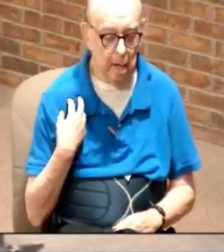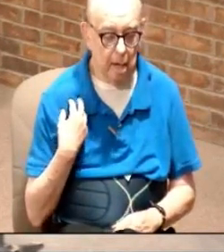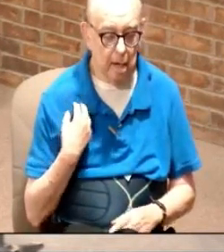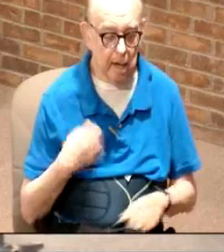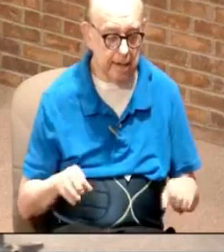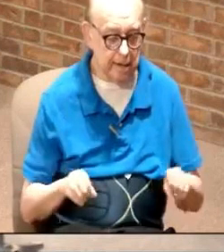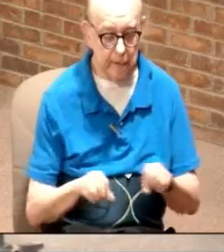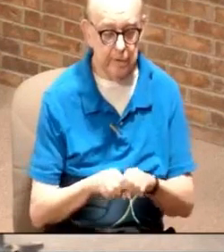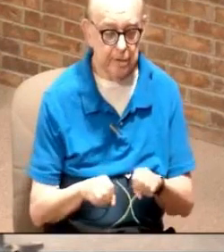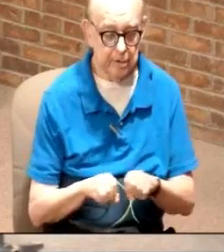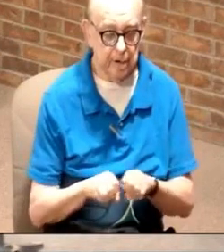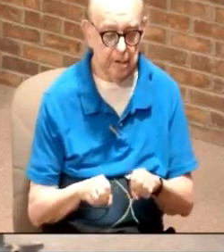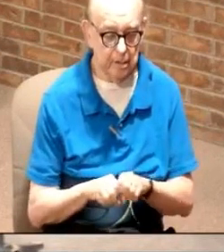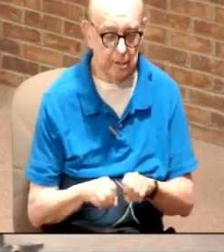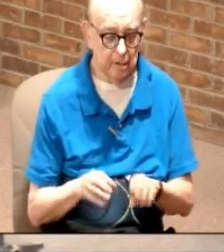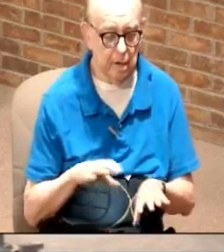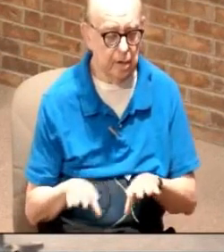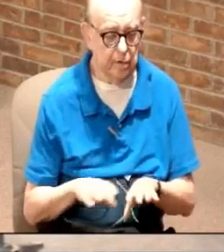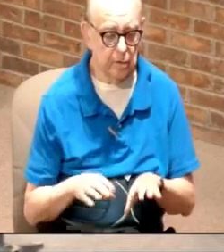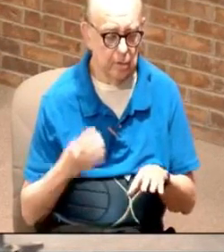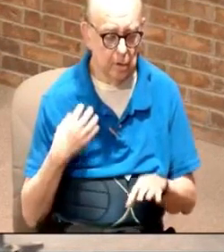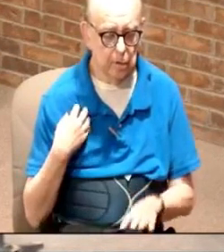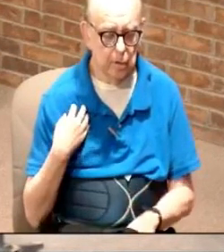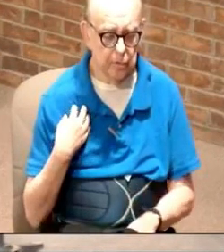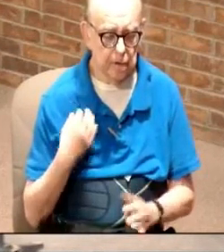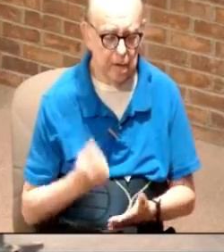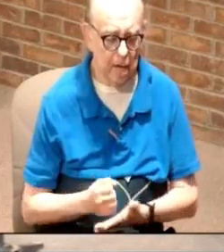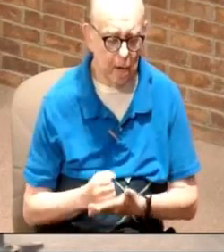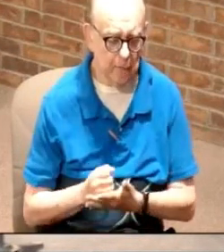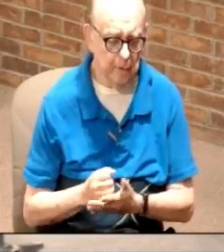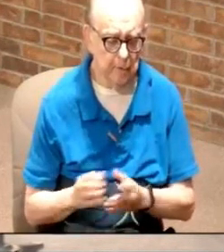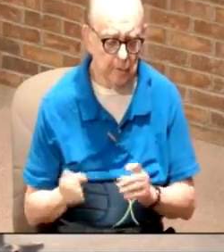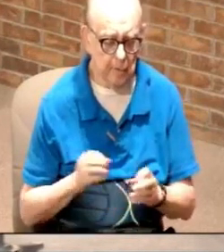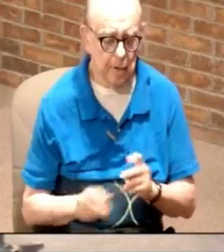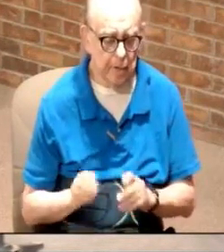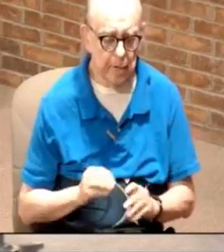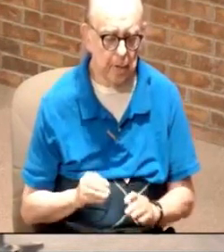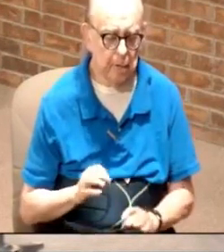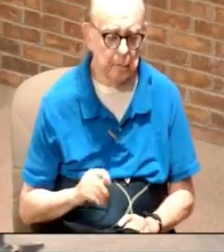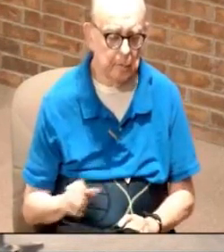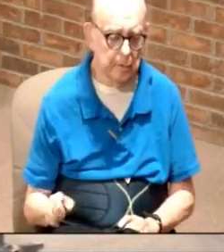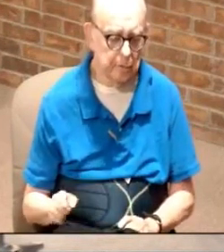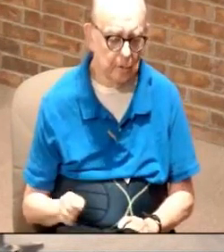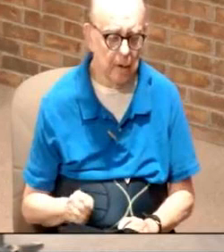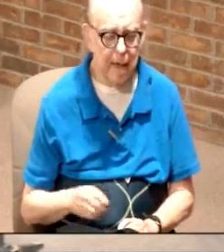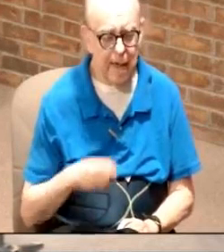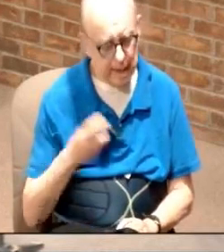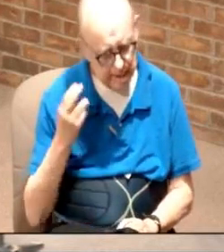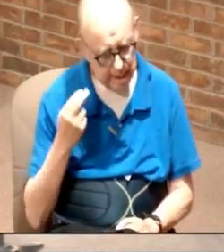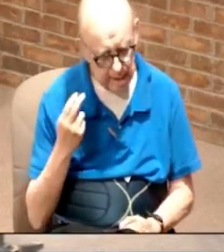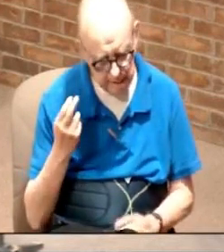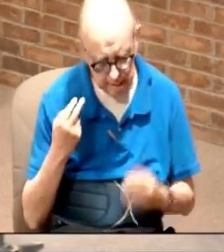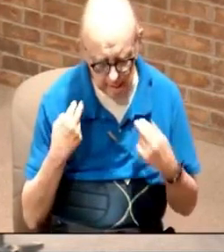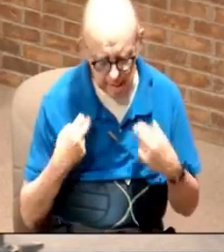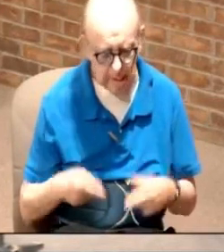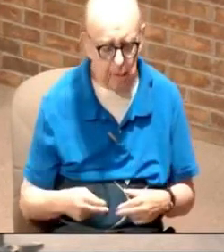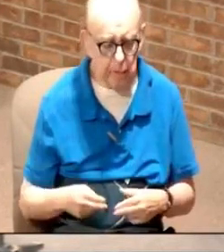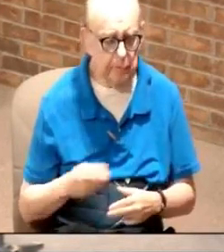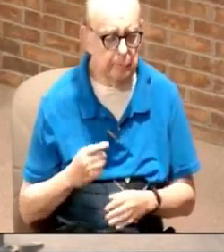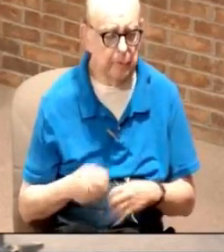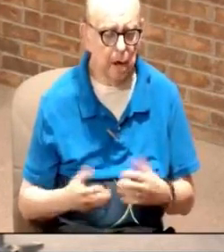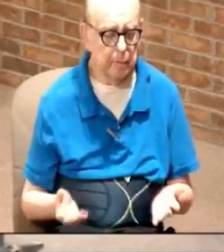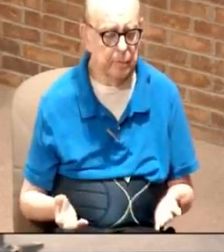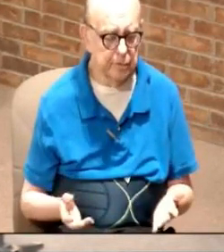health coaching for people who are having mental health issues, addictions, depression, post-traumatic